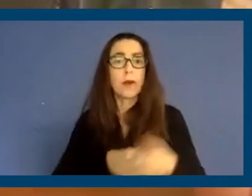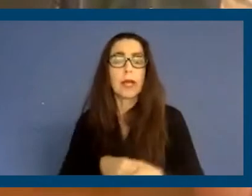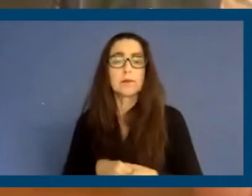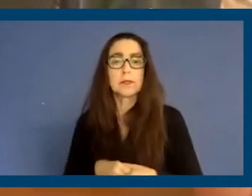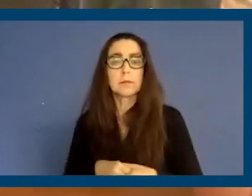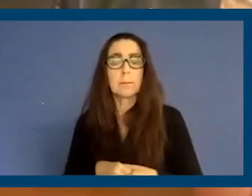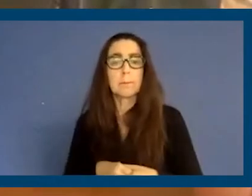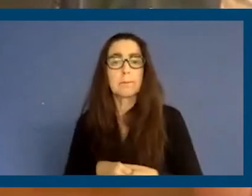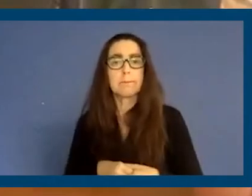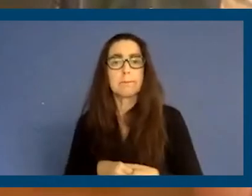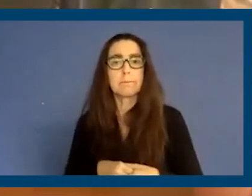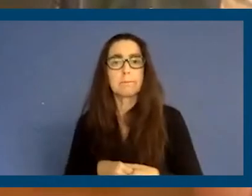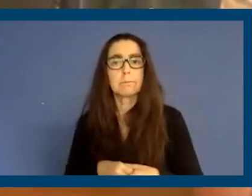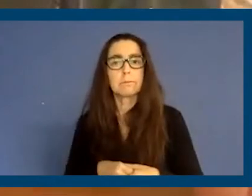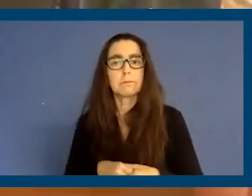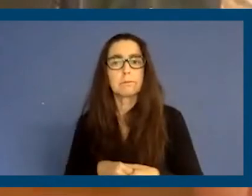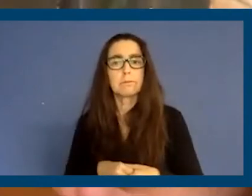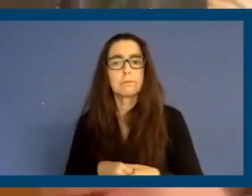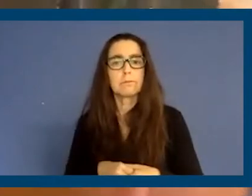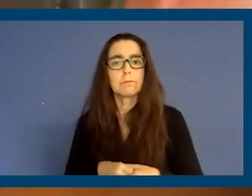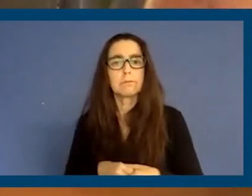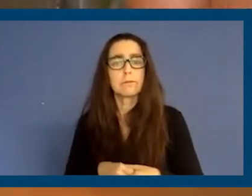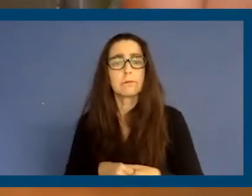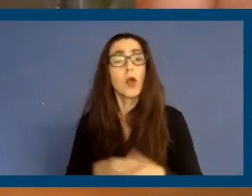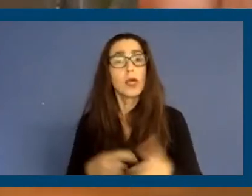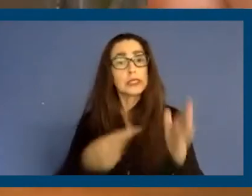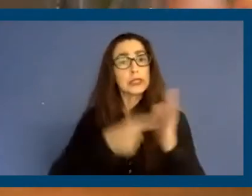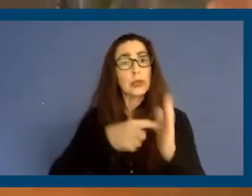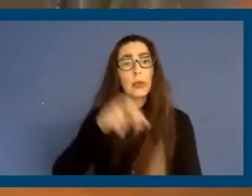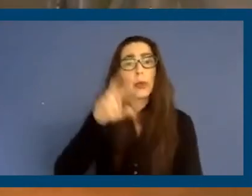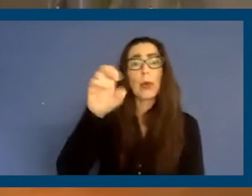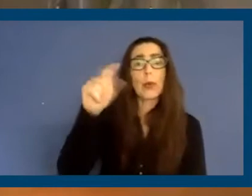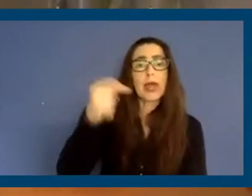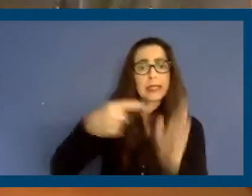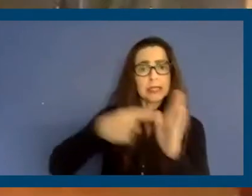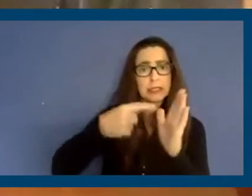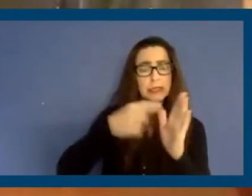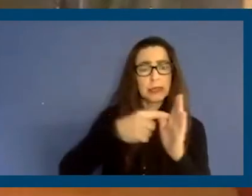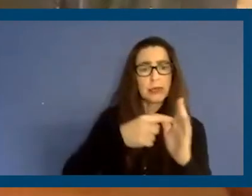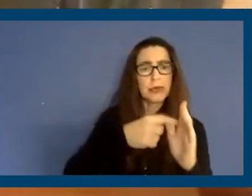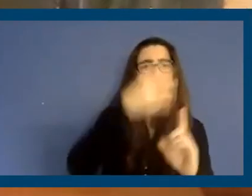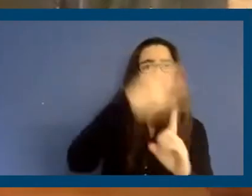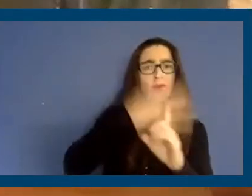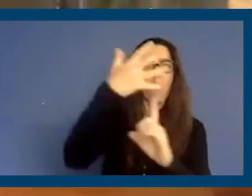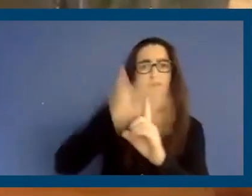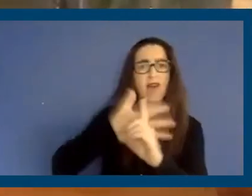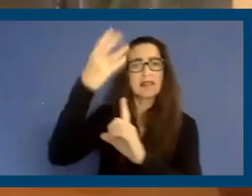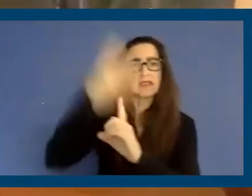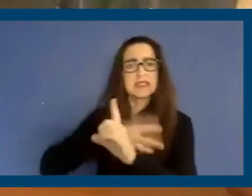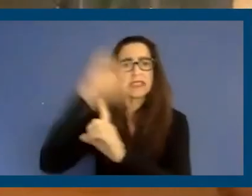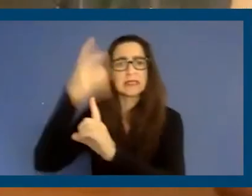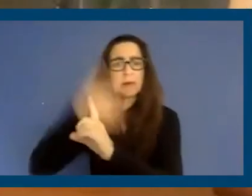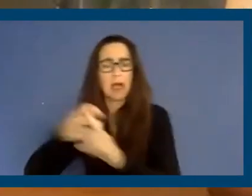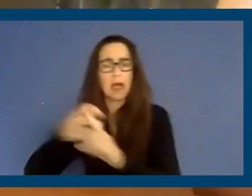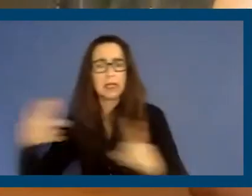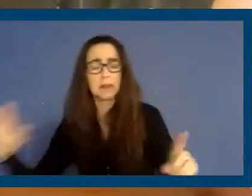when that rent is due, four, five, six, eight months accumulated, if you don't have the ability, because of coronavirus,